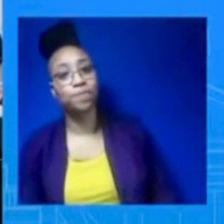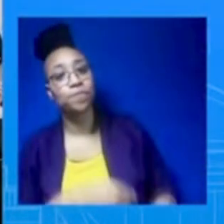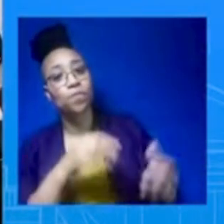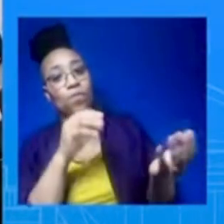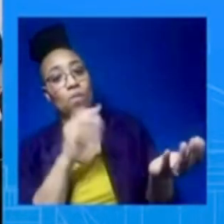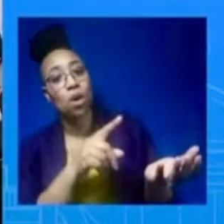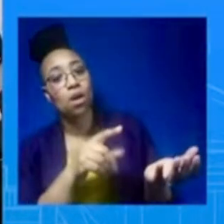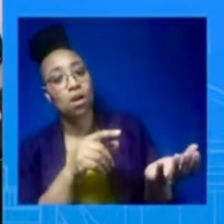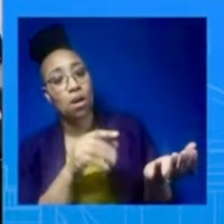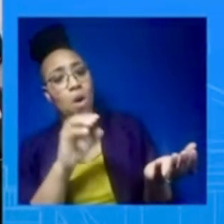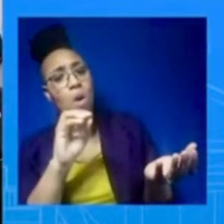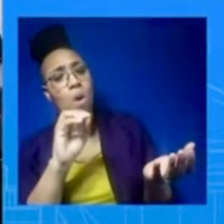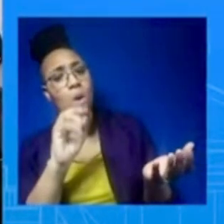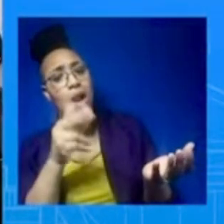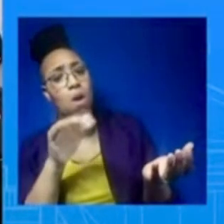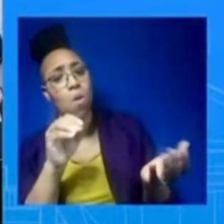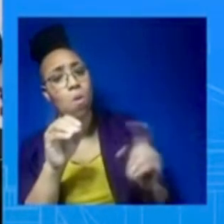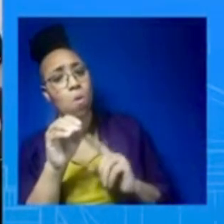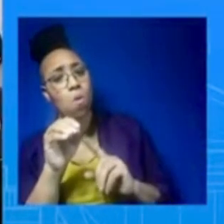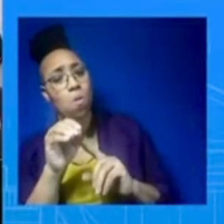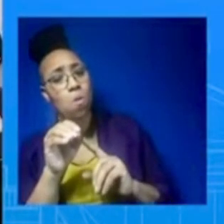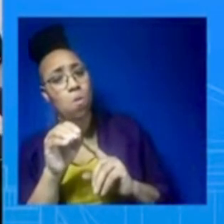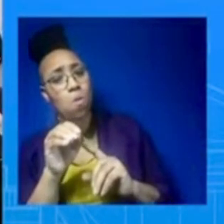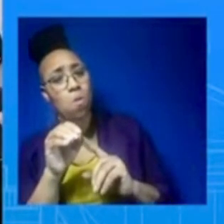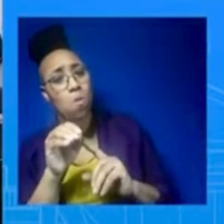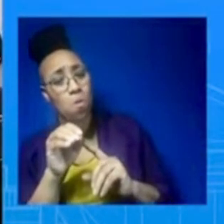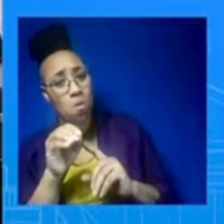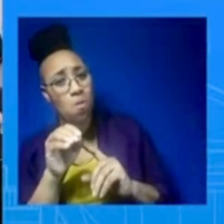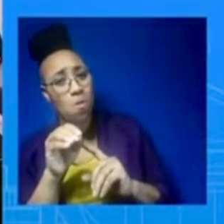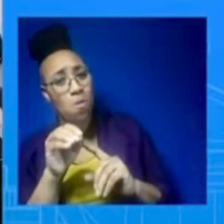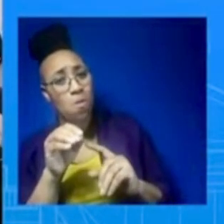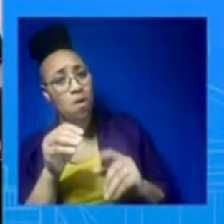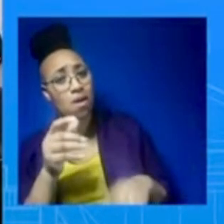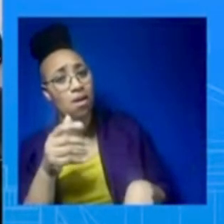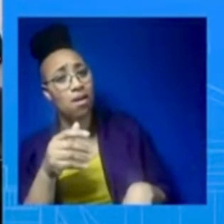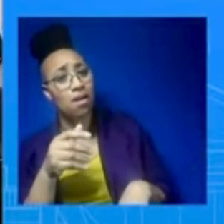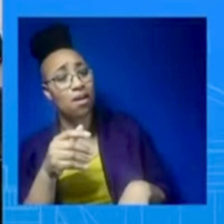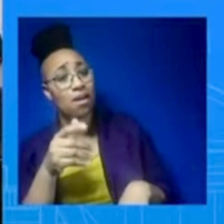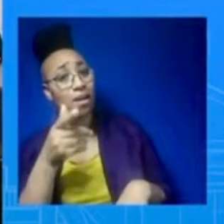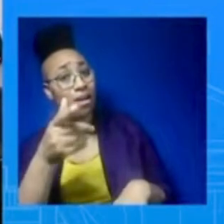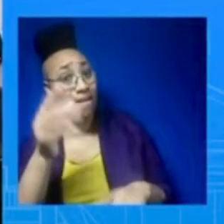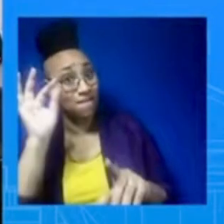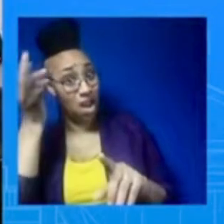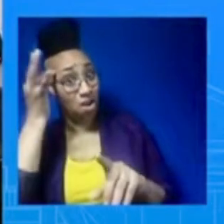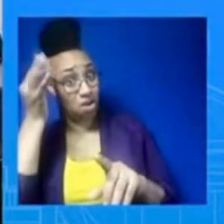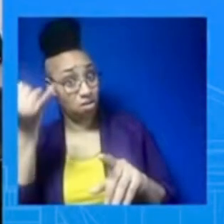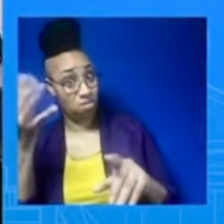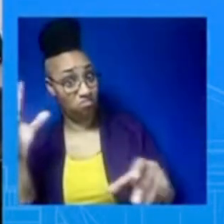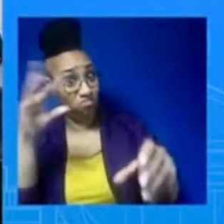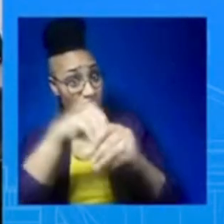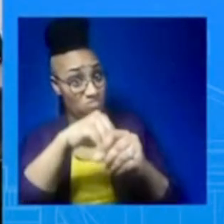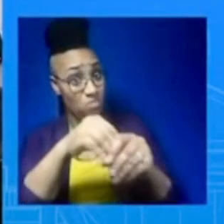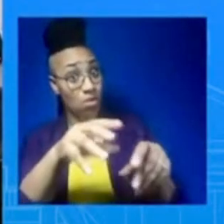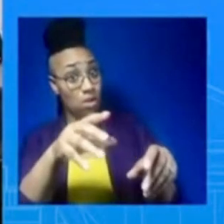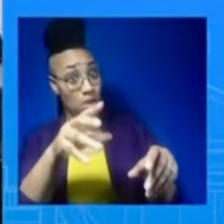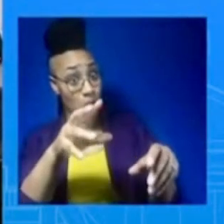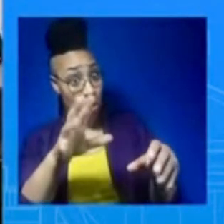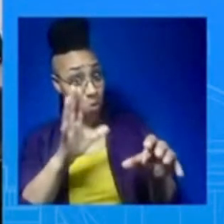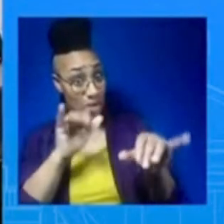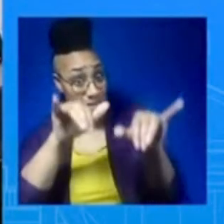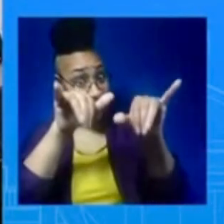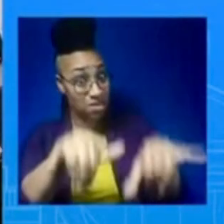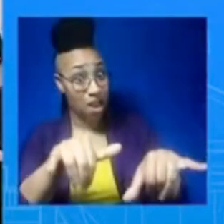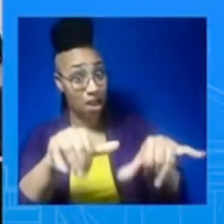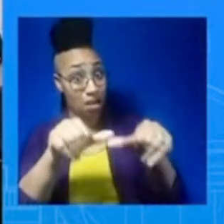the ground. How long does the administration expect for those officials to stay there? And can the White House provide any assurances based on the information provided